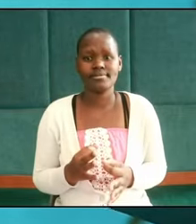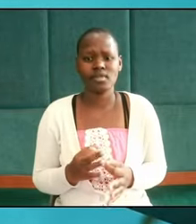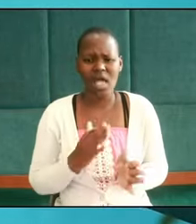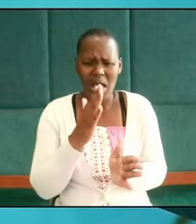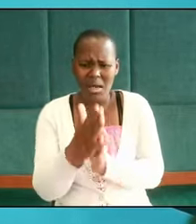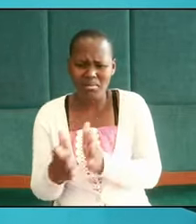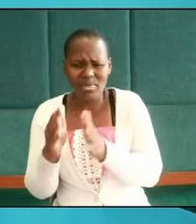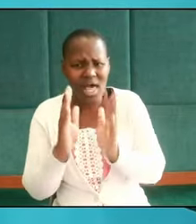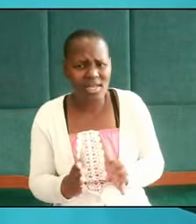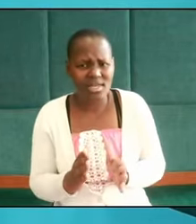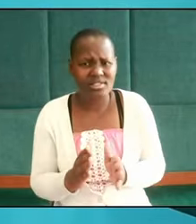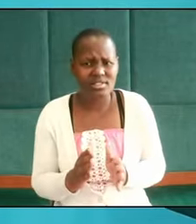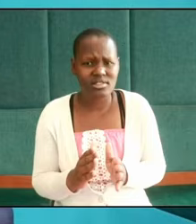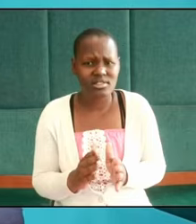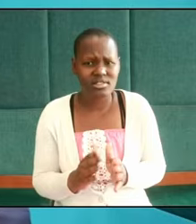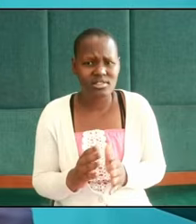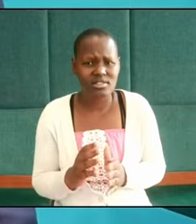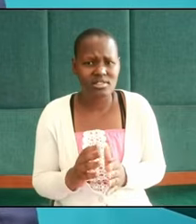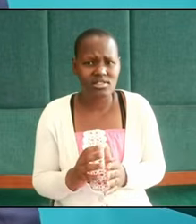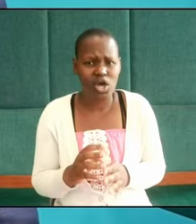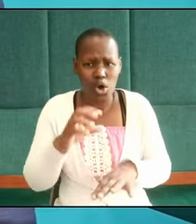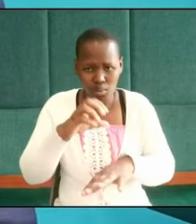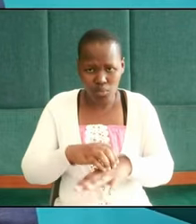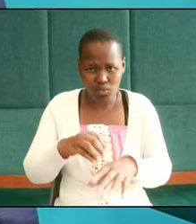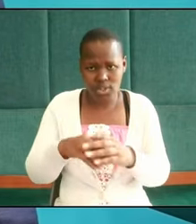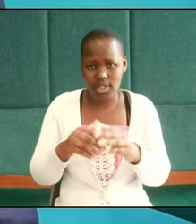the plotters were cast in the den